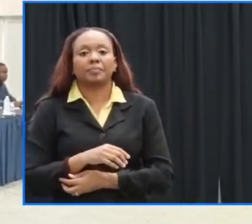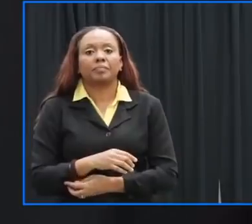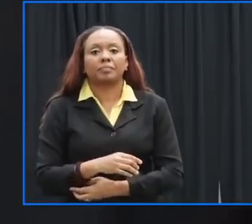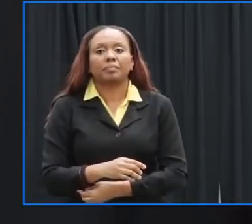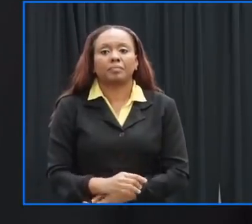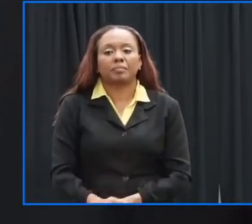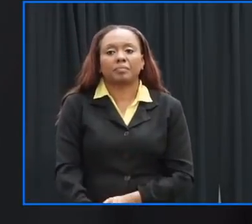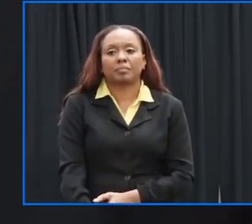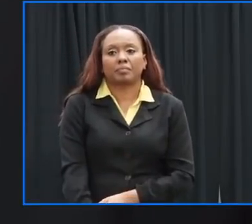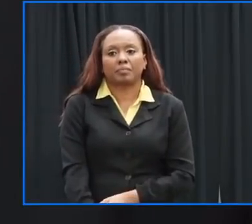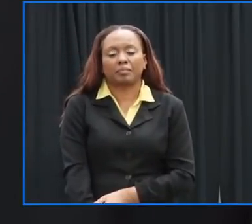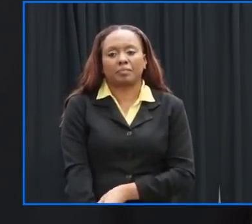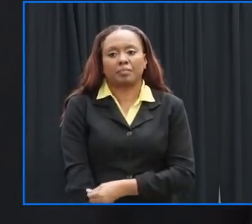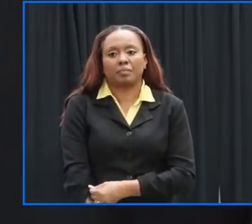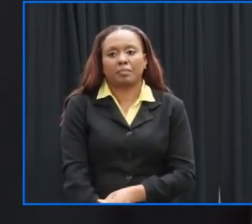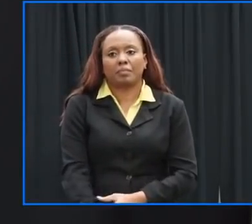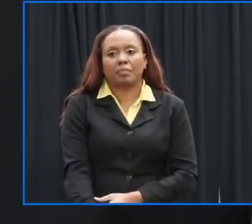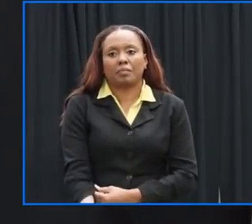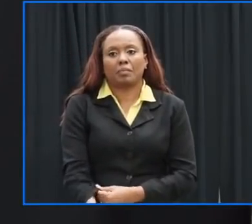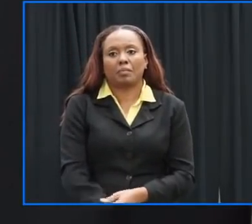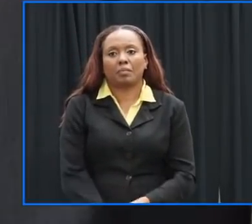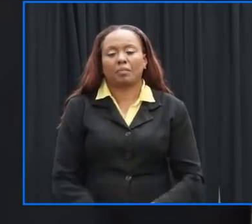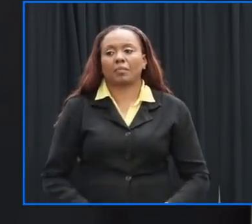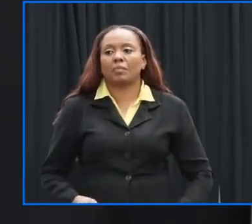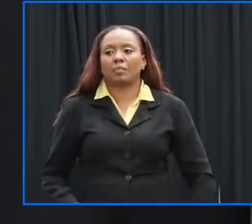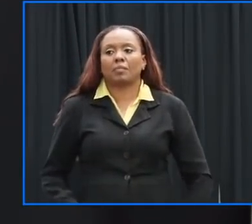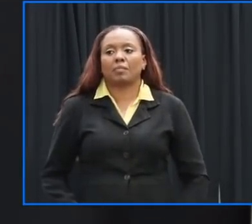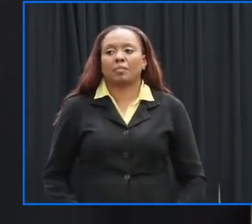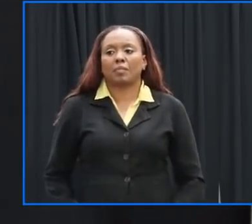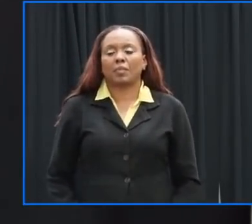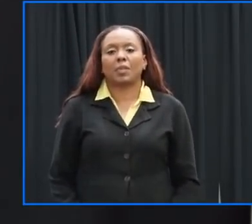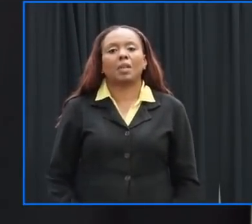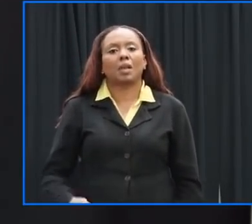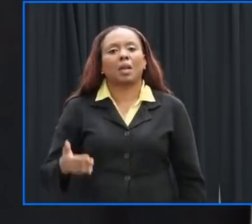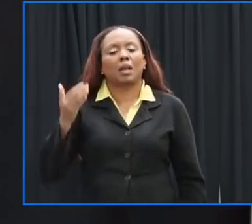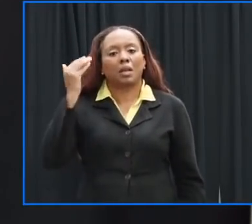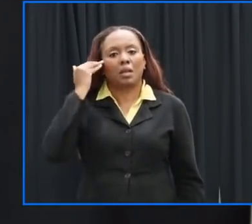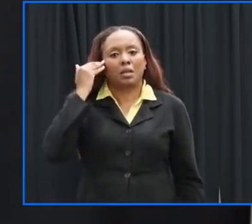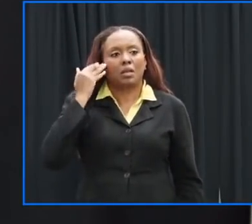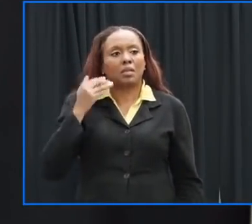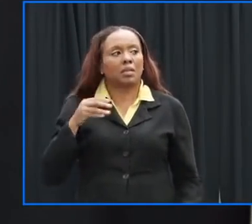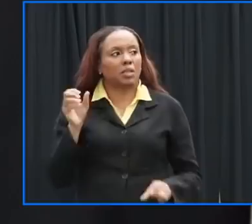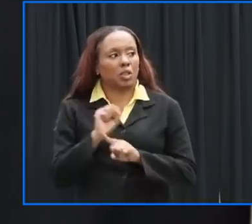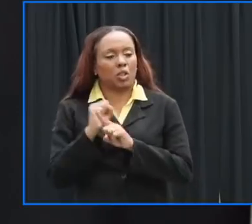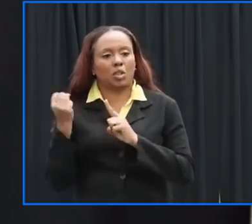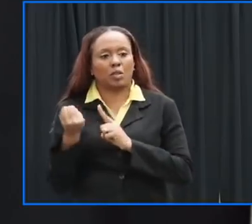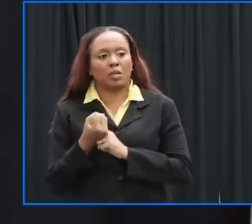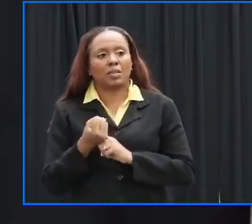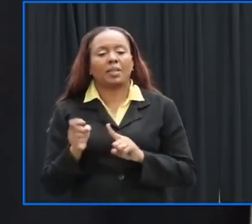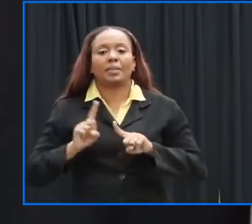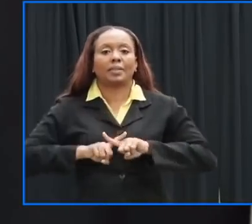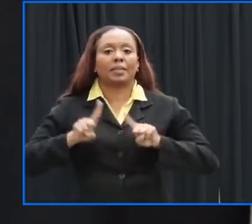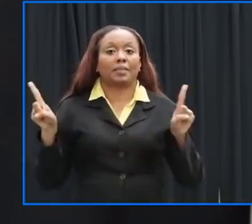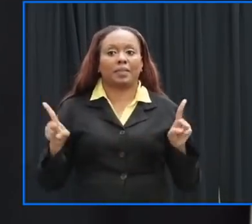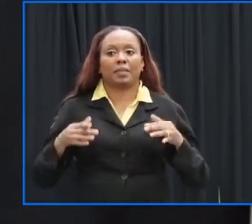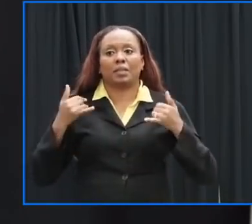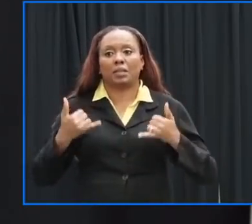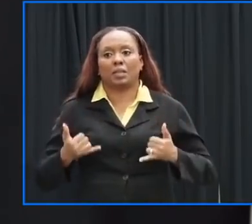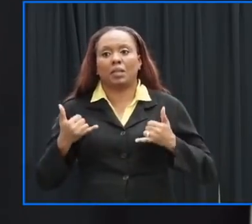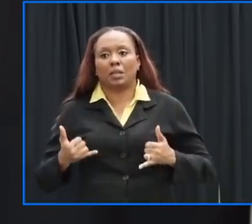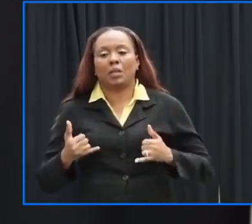recognize that this is an extraordinary circumstance you would know that under the covid